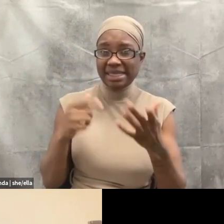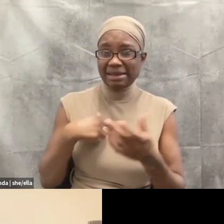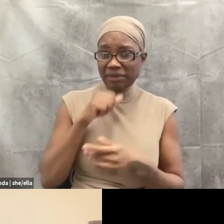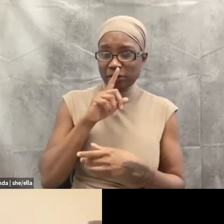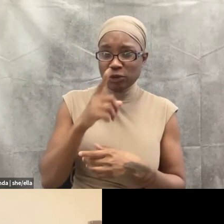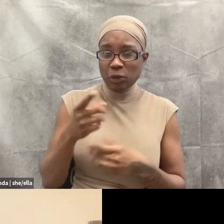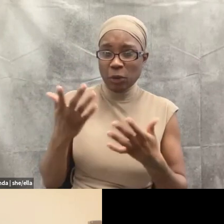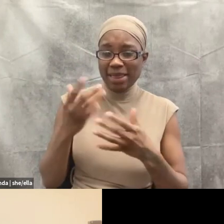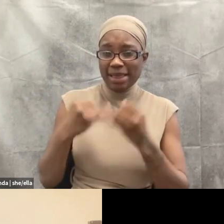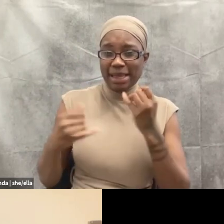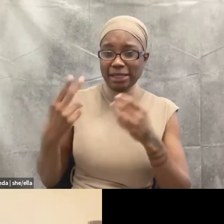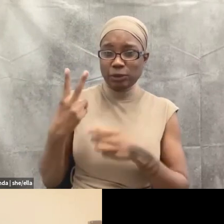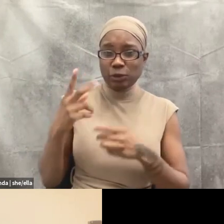guess.